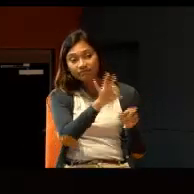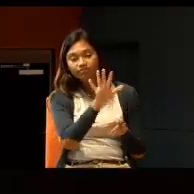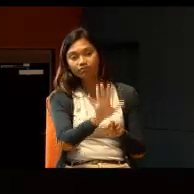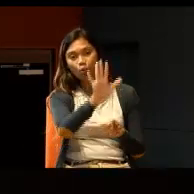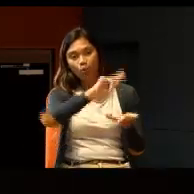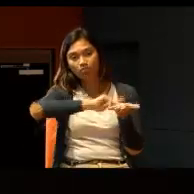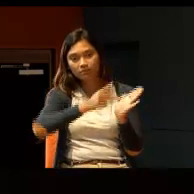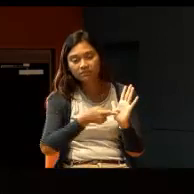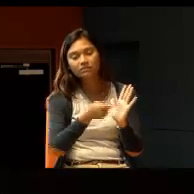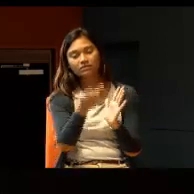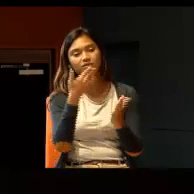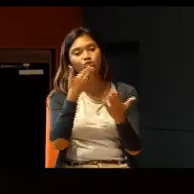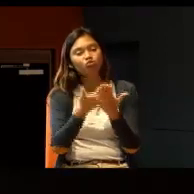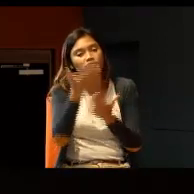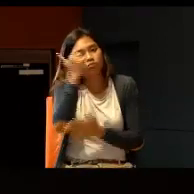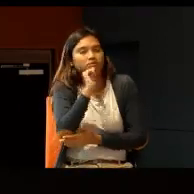why not?